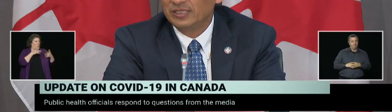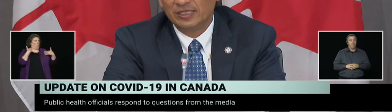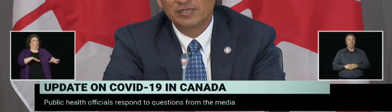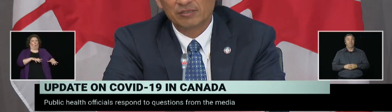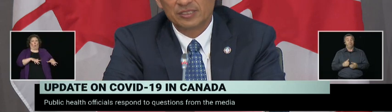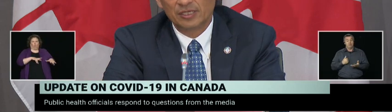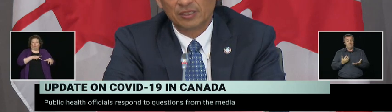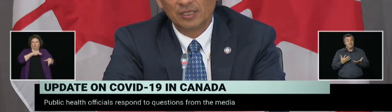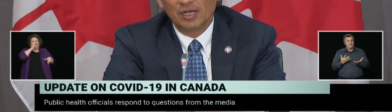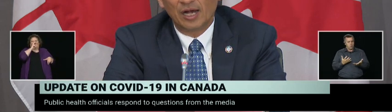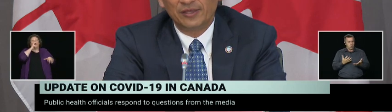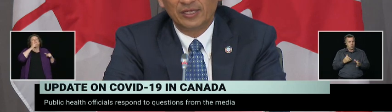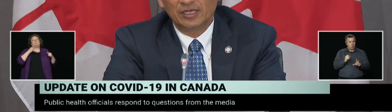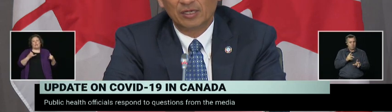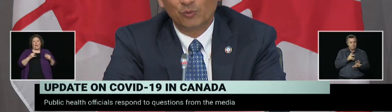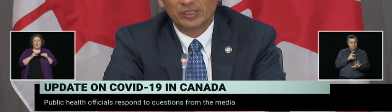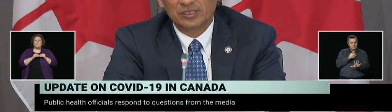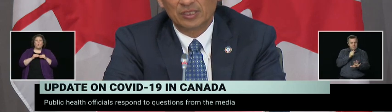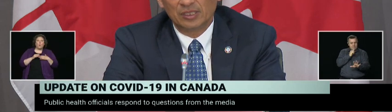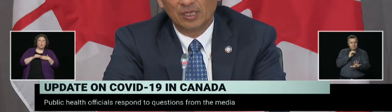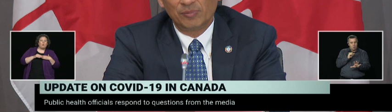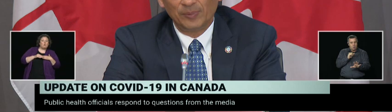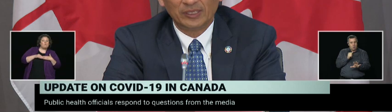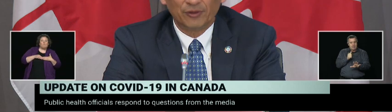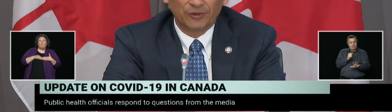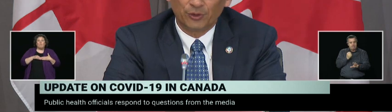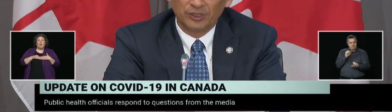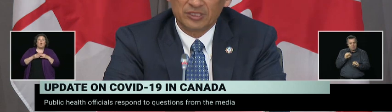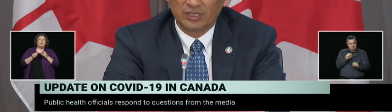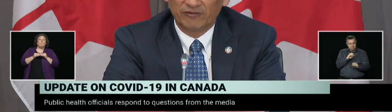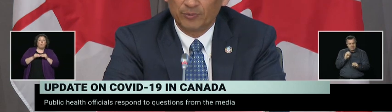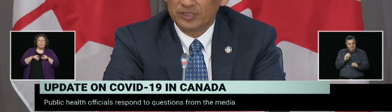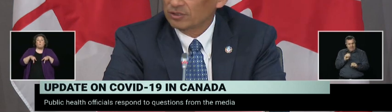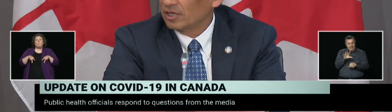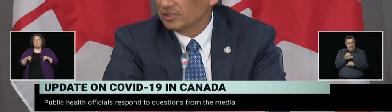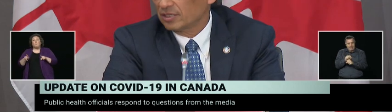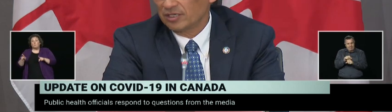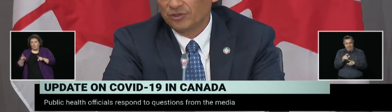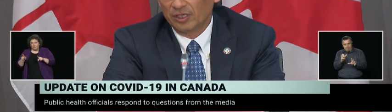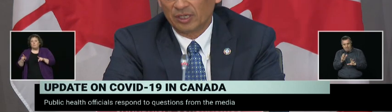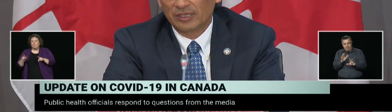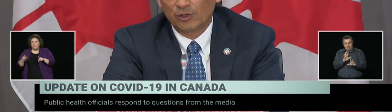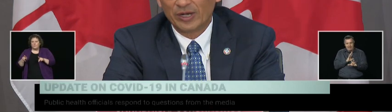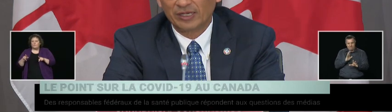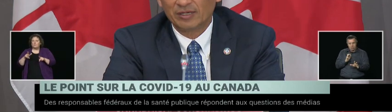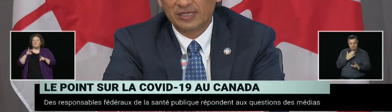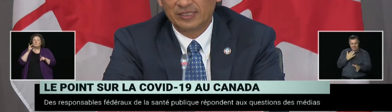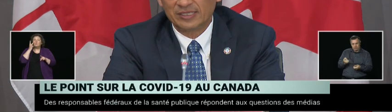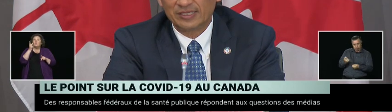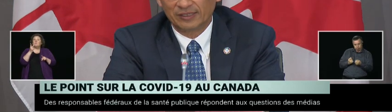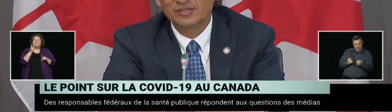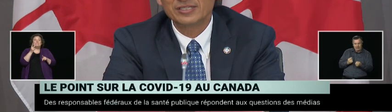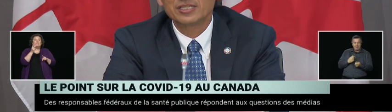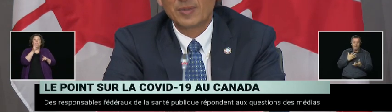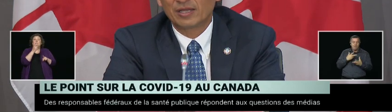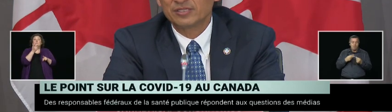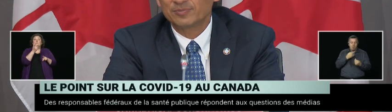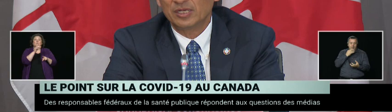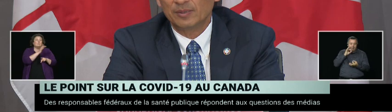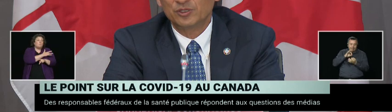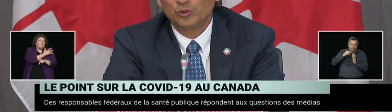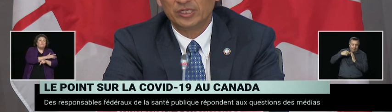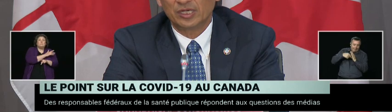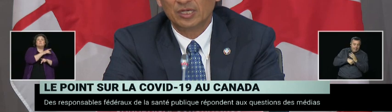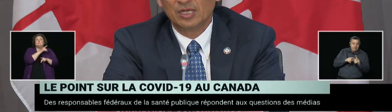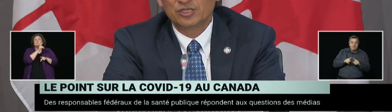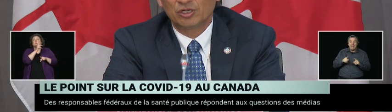details here, I think what public health authorities and governments across the country are now recognizing is that there is this balance